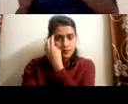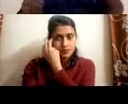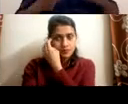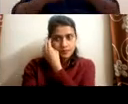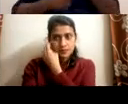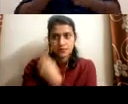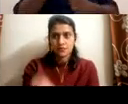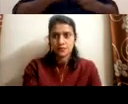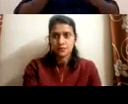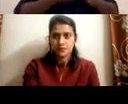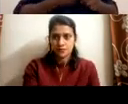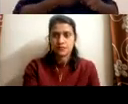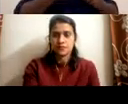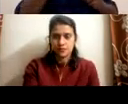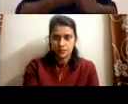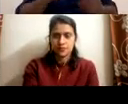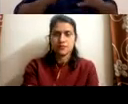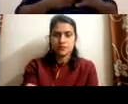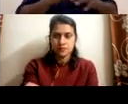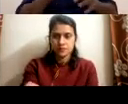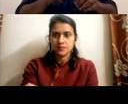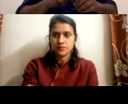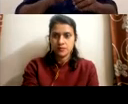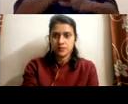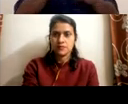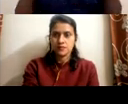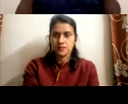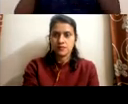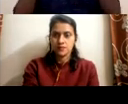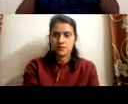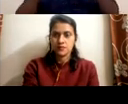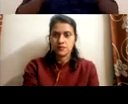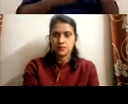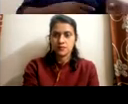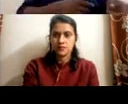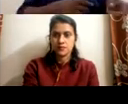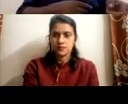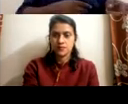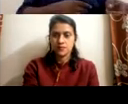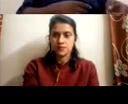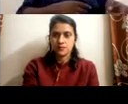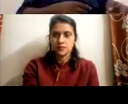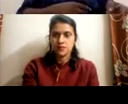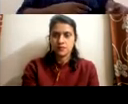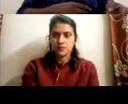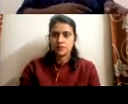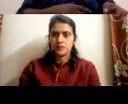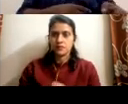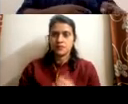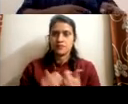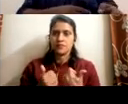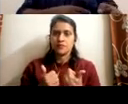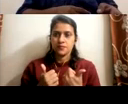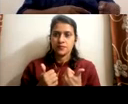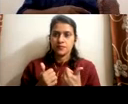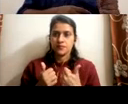But please go, go to this training. Training is so important. The person has no choice. Nobody, no trainers are there. No companies